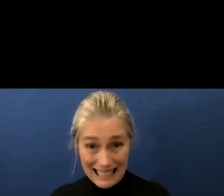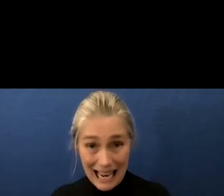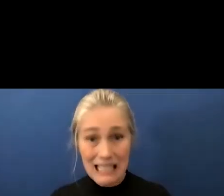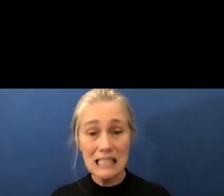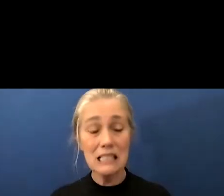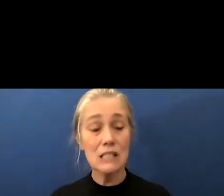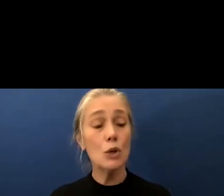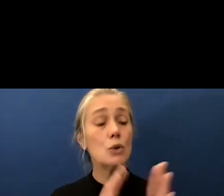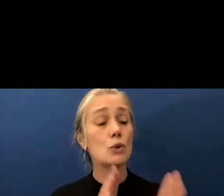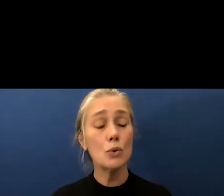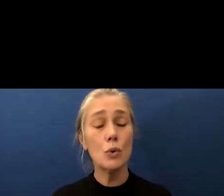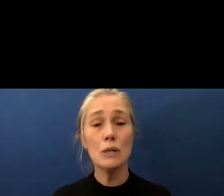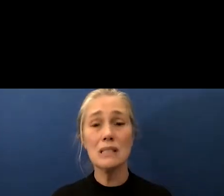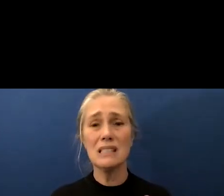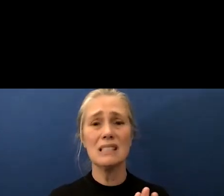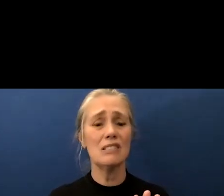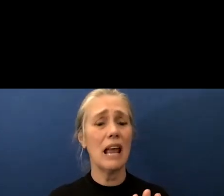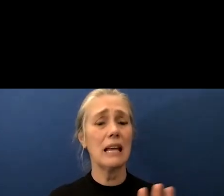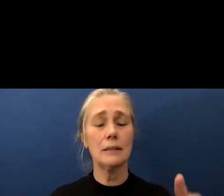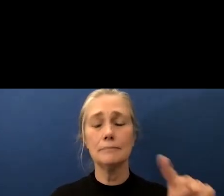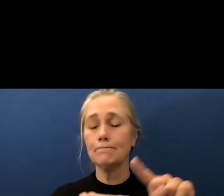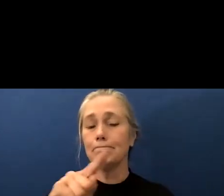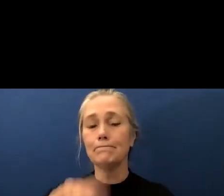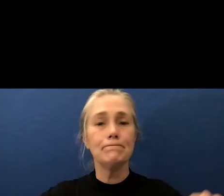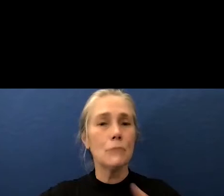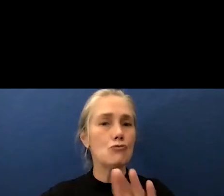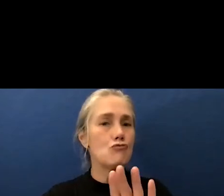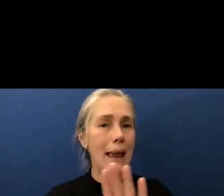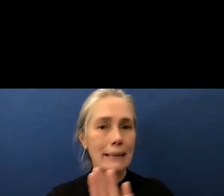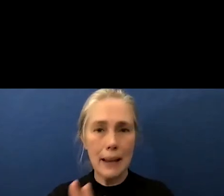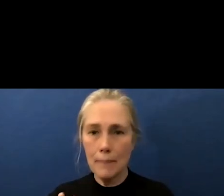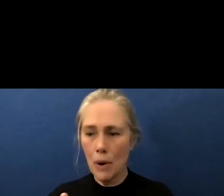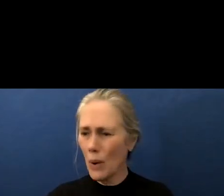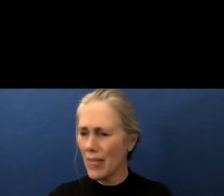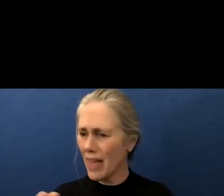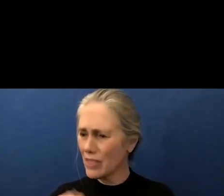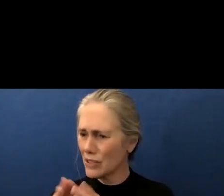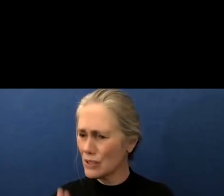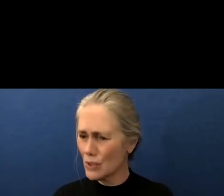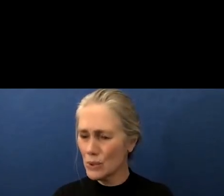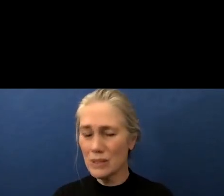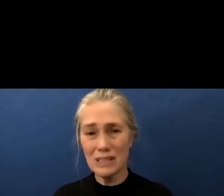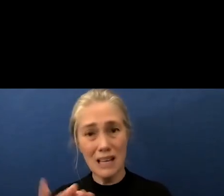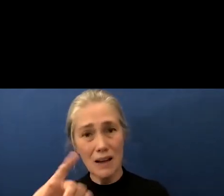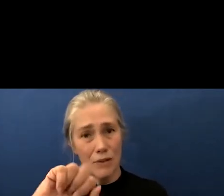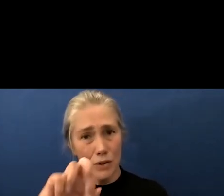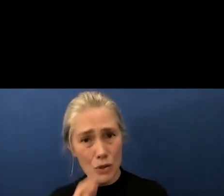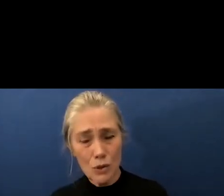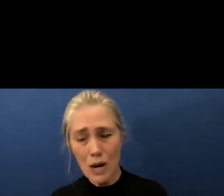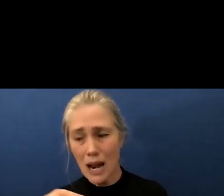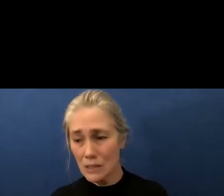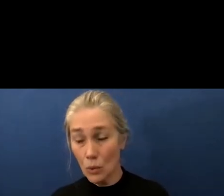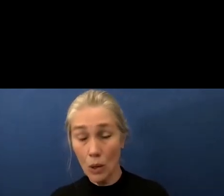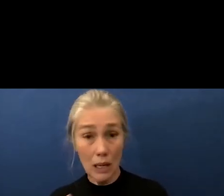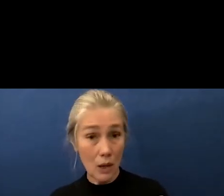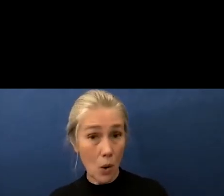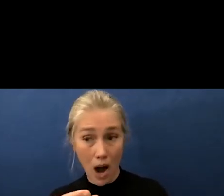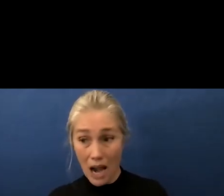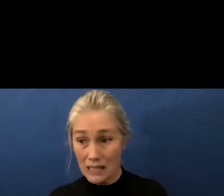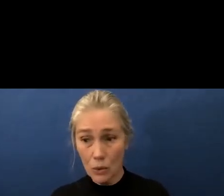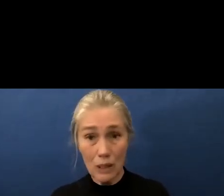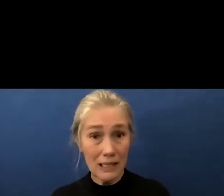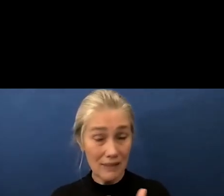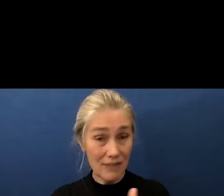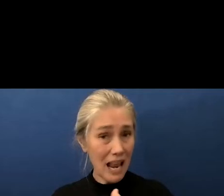first speaker said you know other students around as junior highs and high schools are even elementary schools you know they're going to